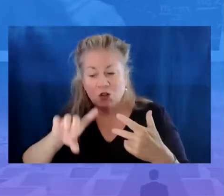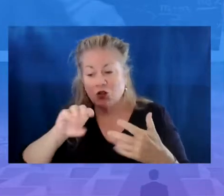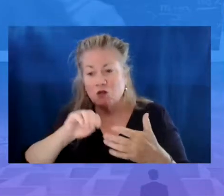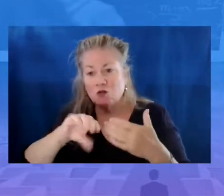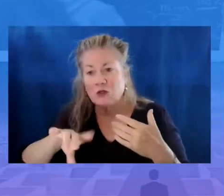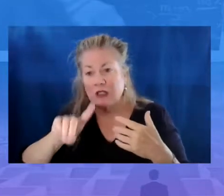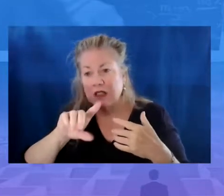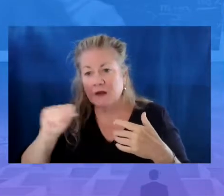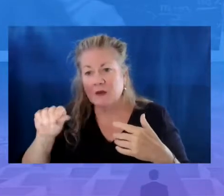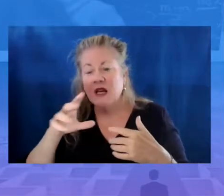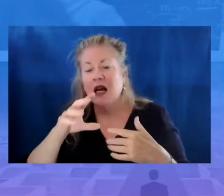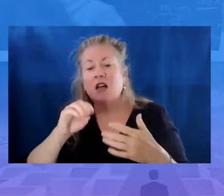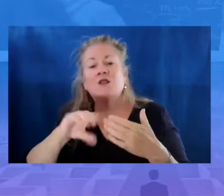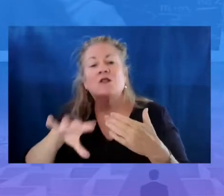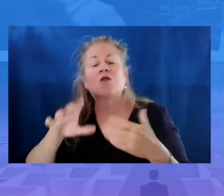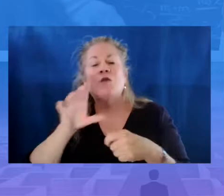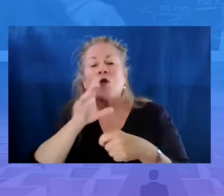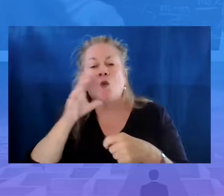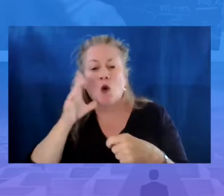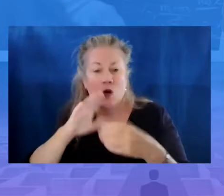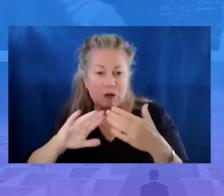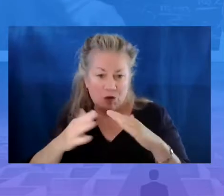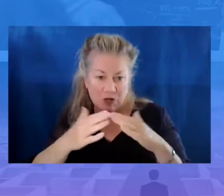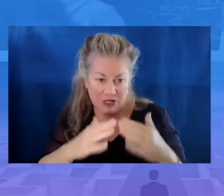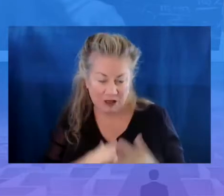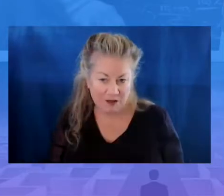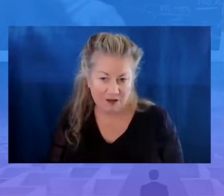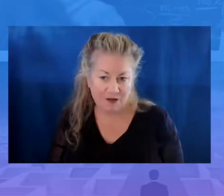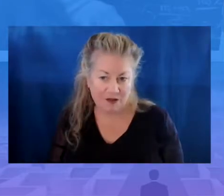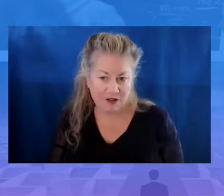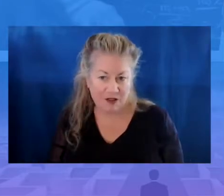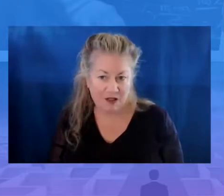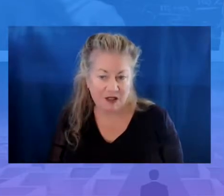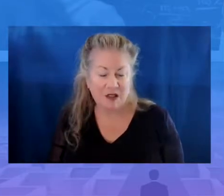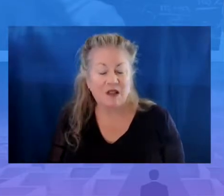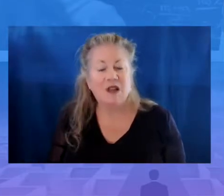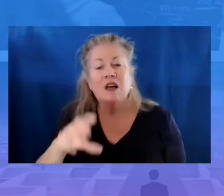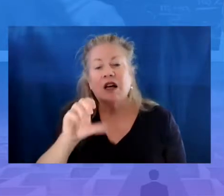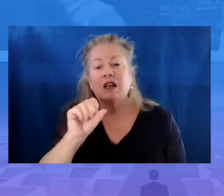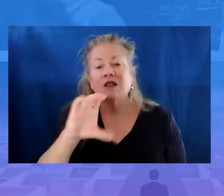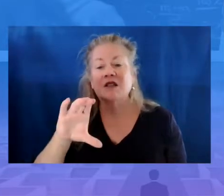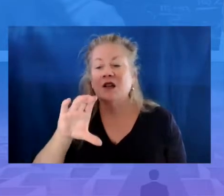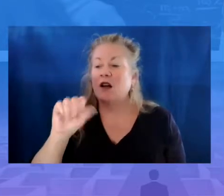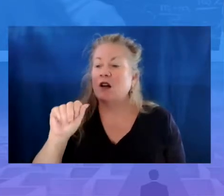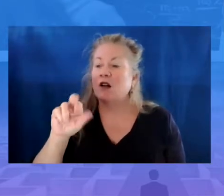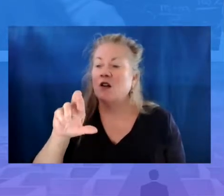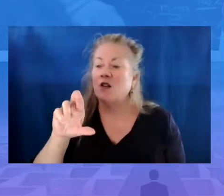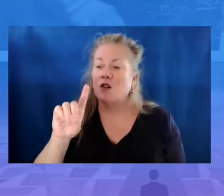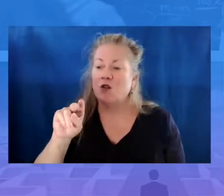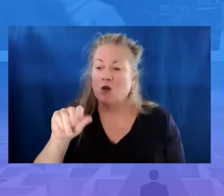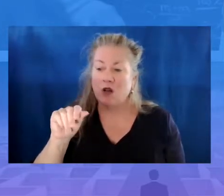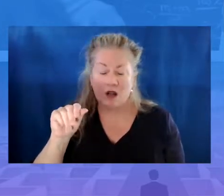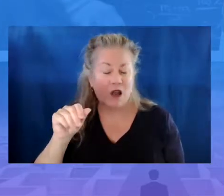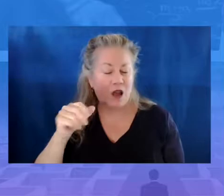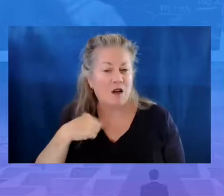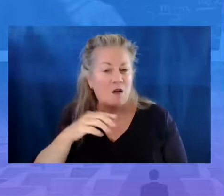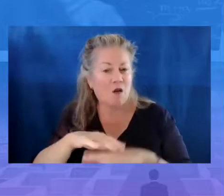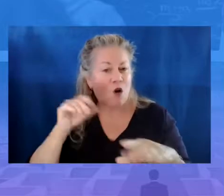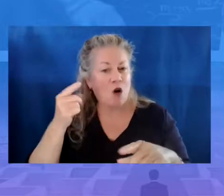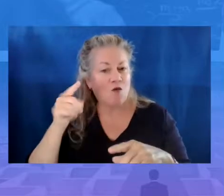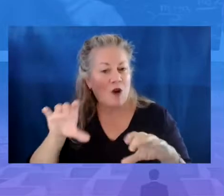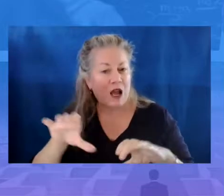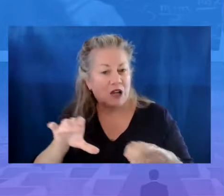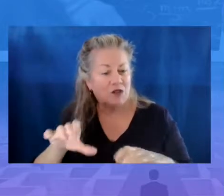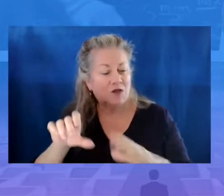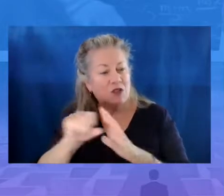students with disability and students from rural communities. Secretary Cardona recently released a call to action